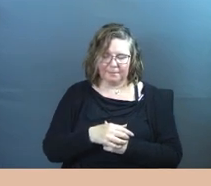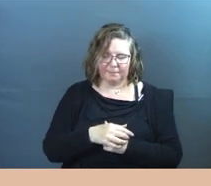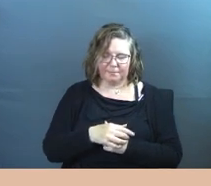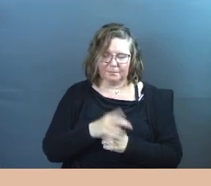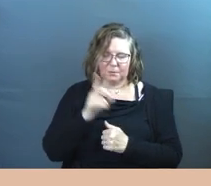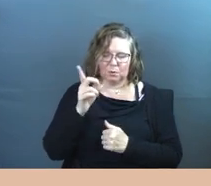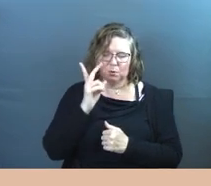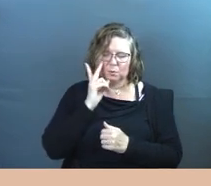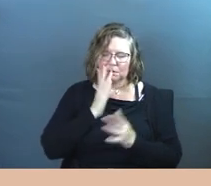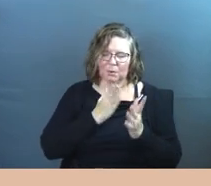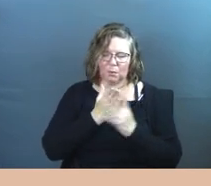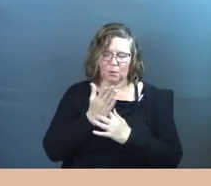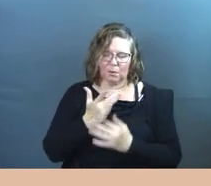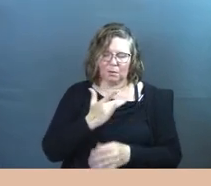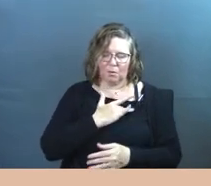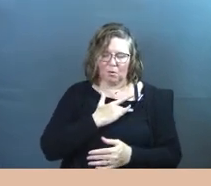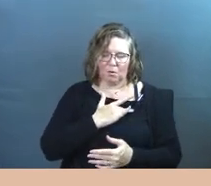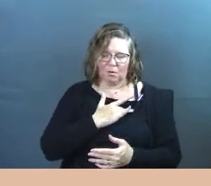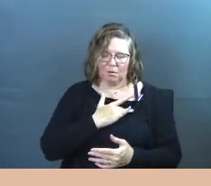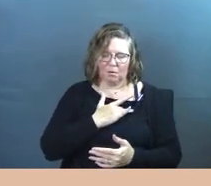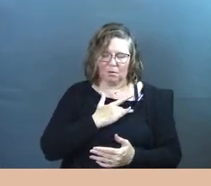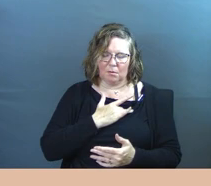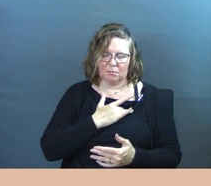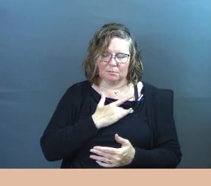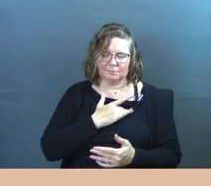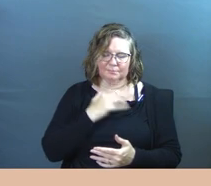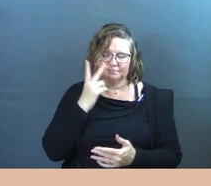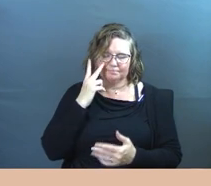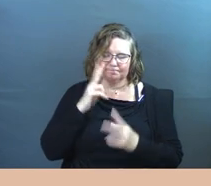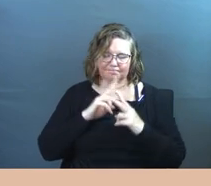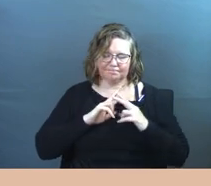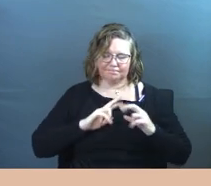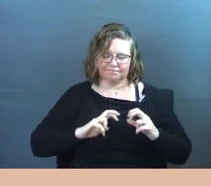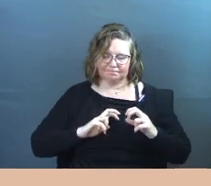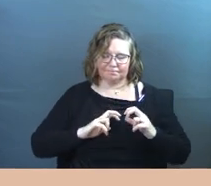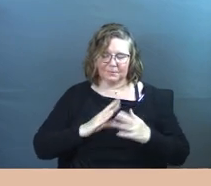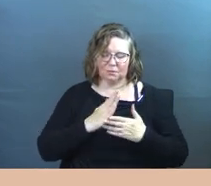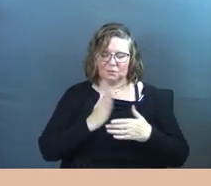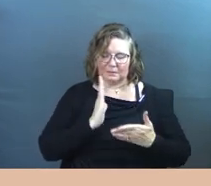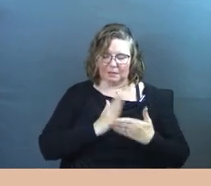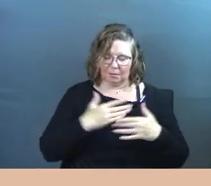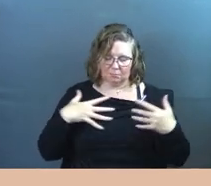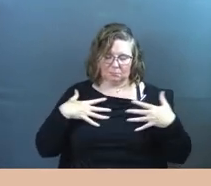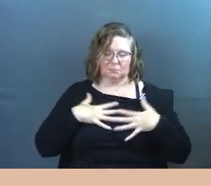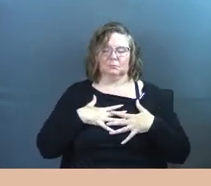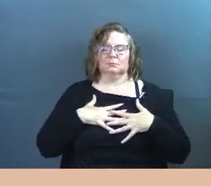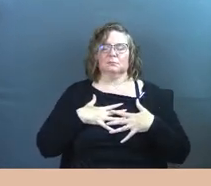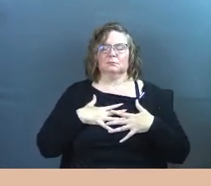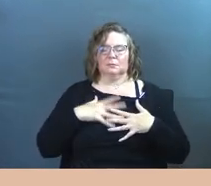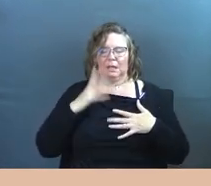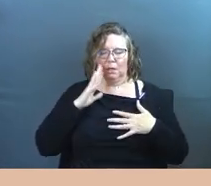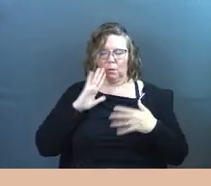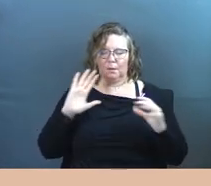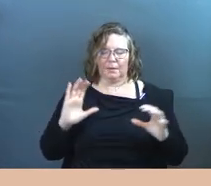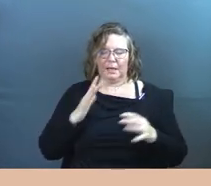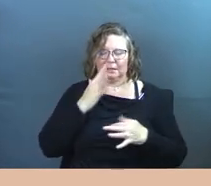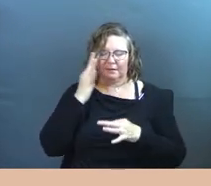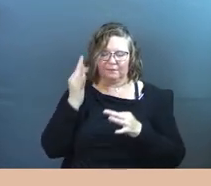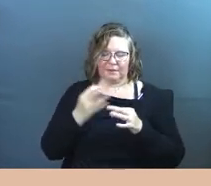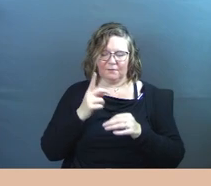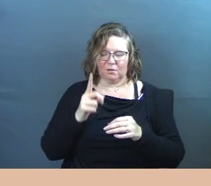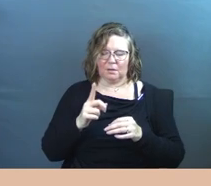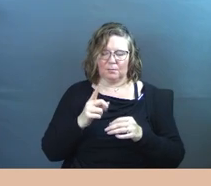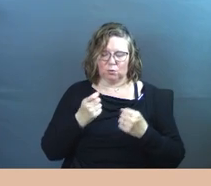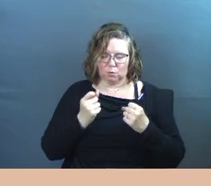And God, you see right through to their hearts. And God, for some, stopping is terrifying. And it will be an act of faith